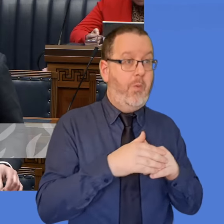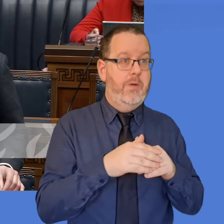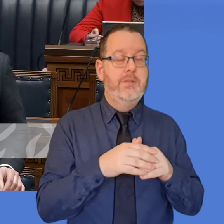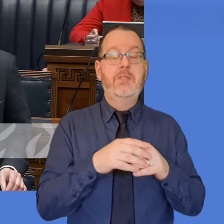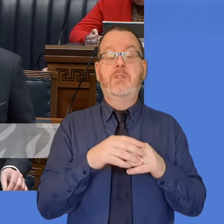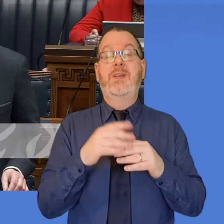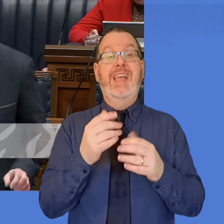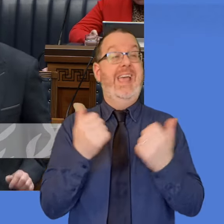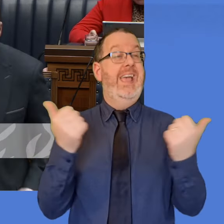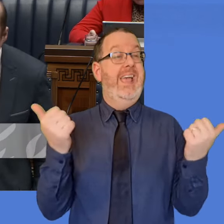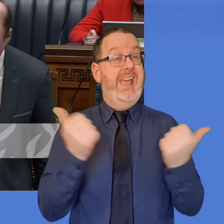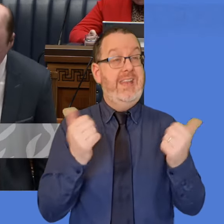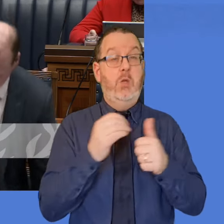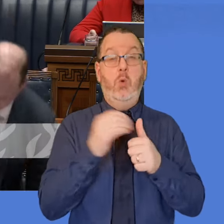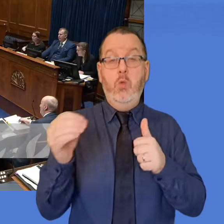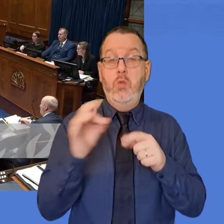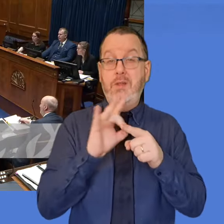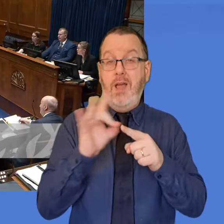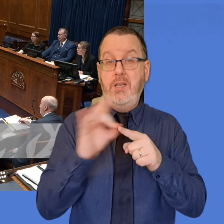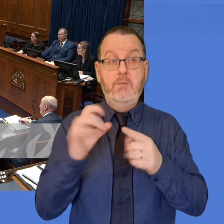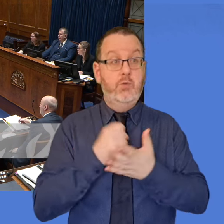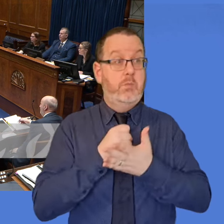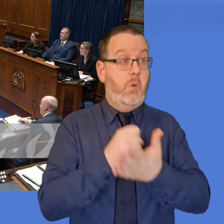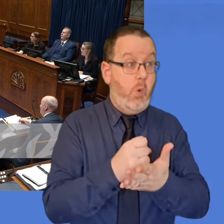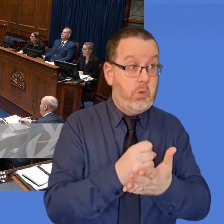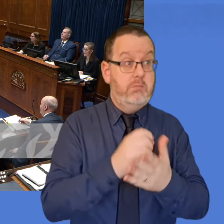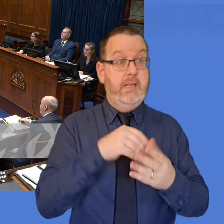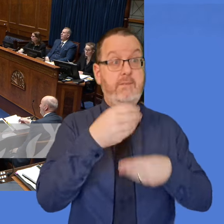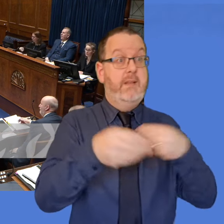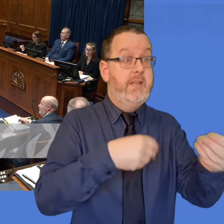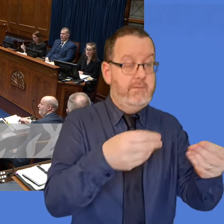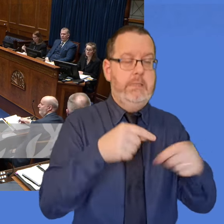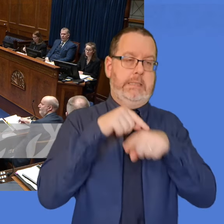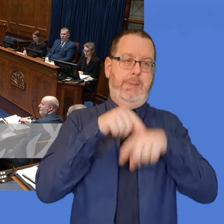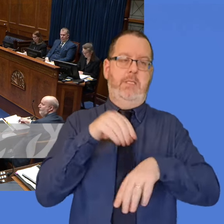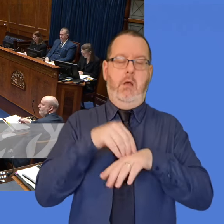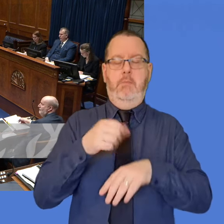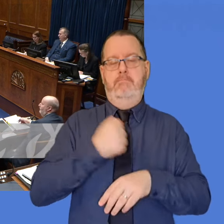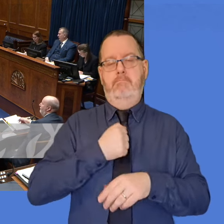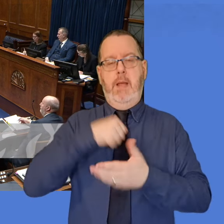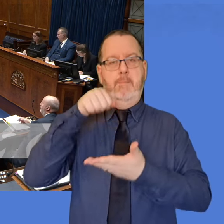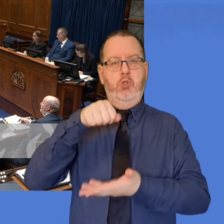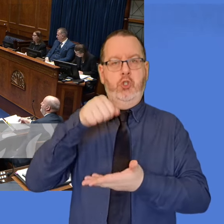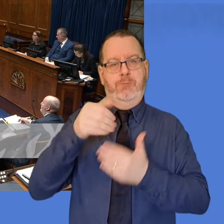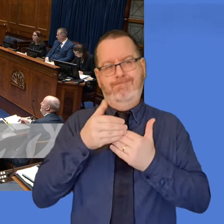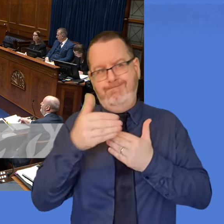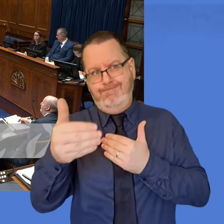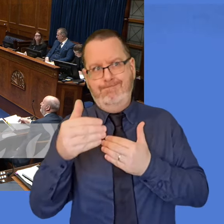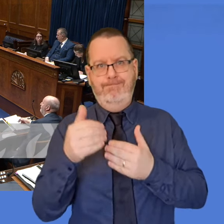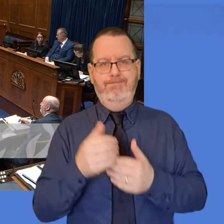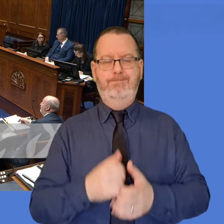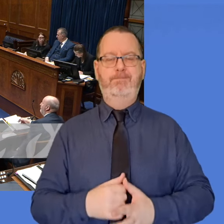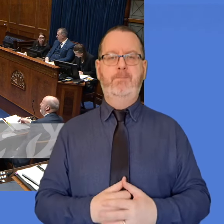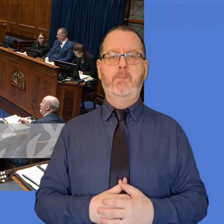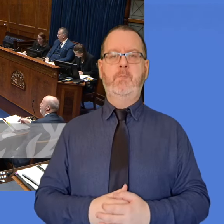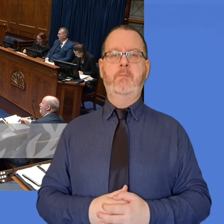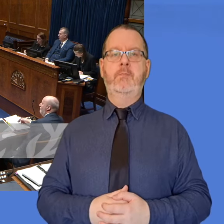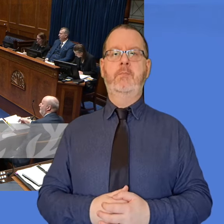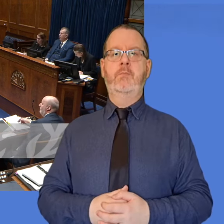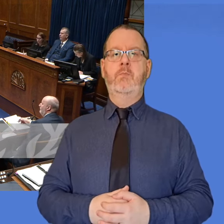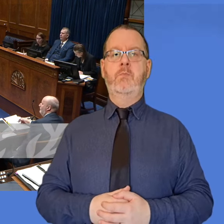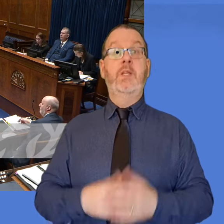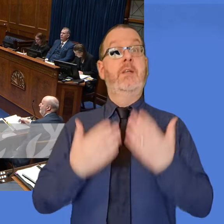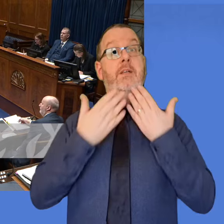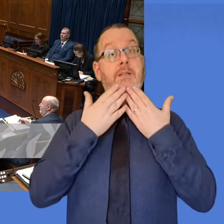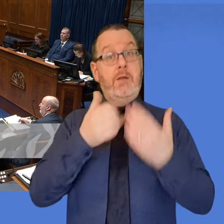to the necessary budget being made available. Mr. Minister. Goor me agat, Minister. You will be aware, and as you have